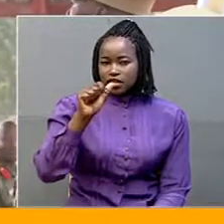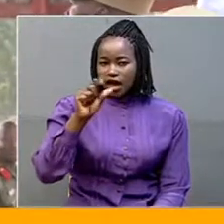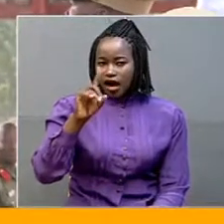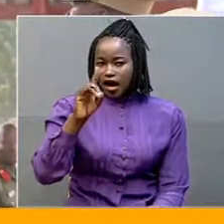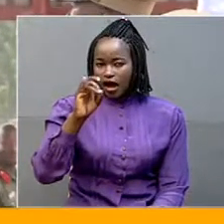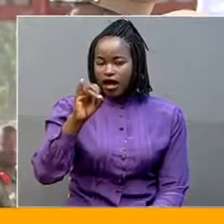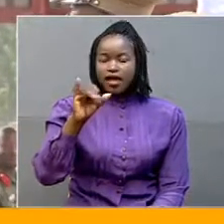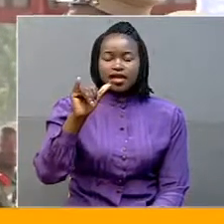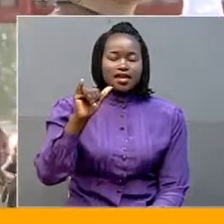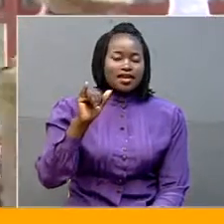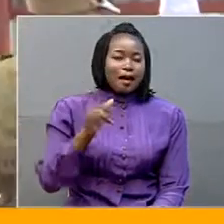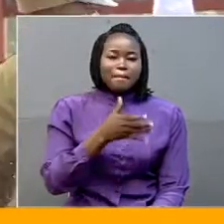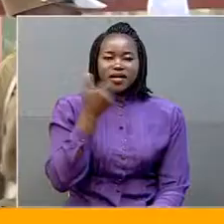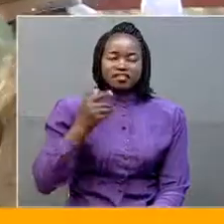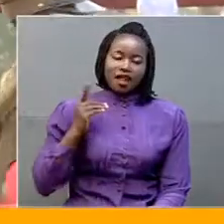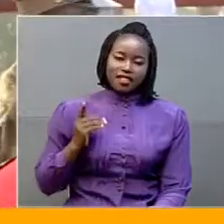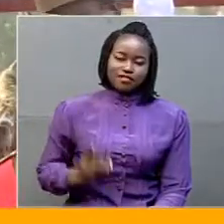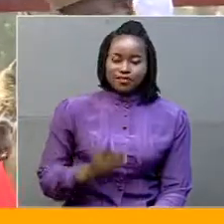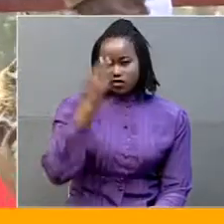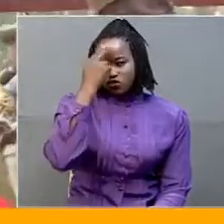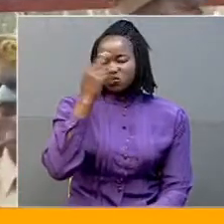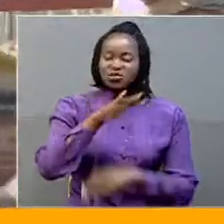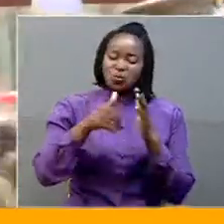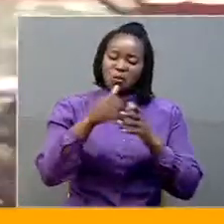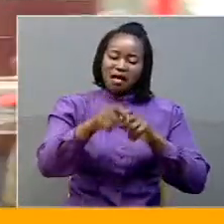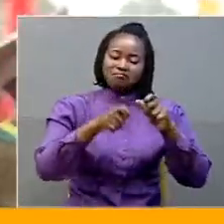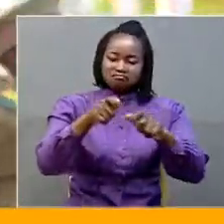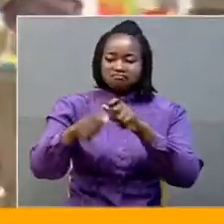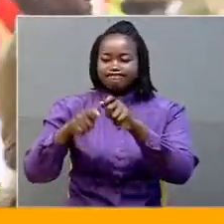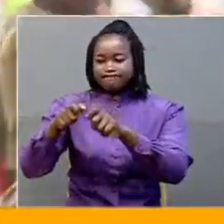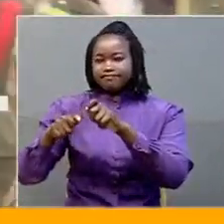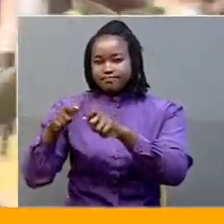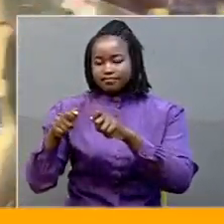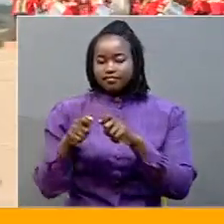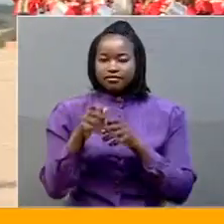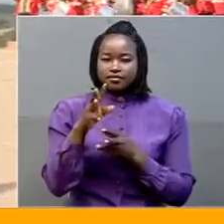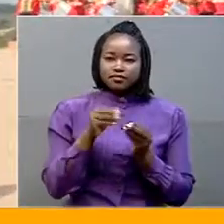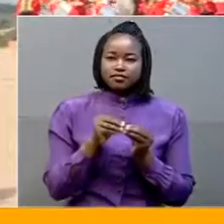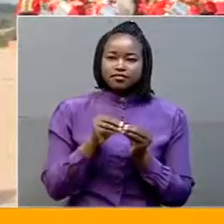student i'm denis blair kalanzi in kabamba